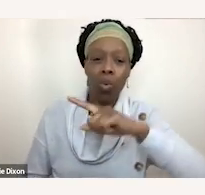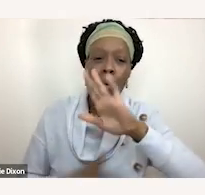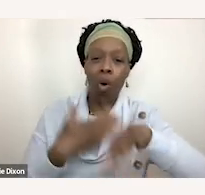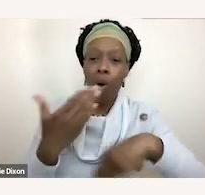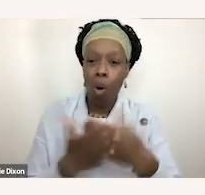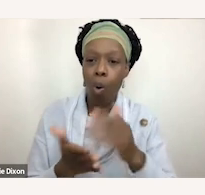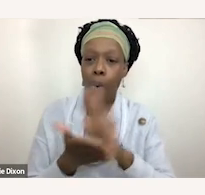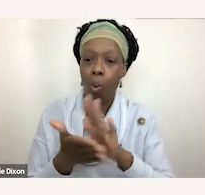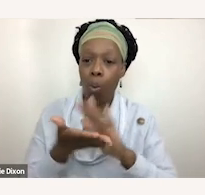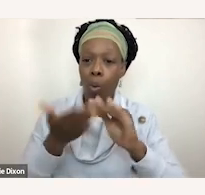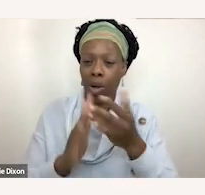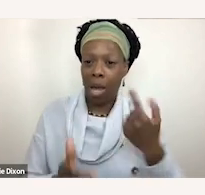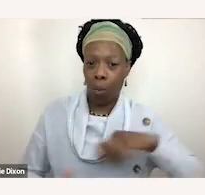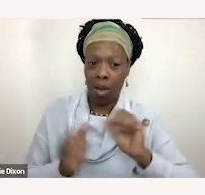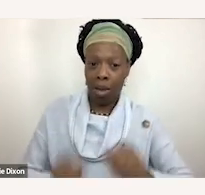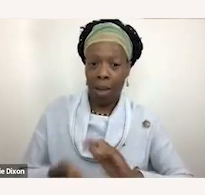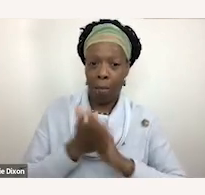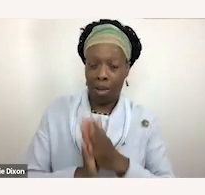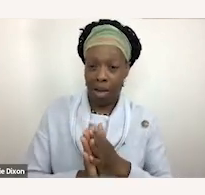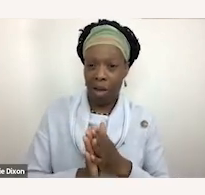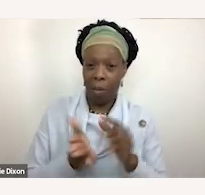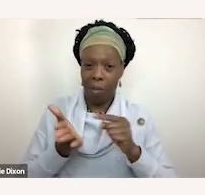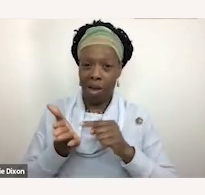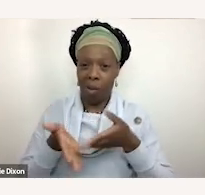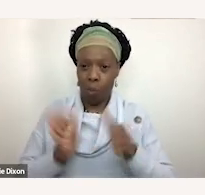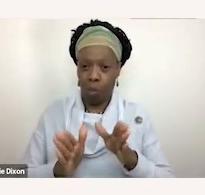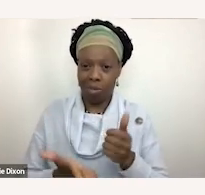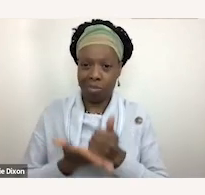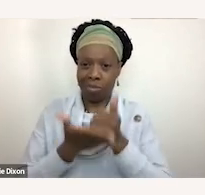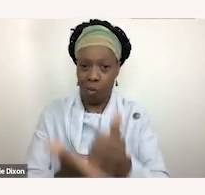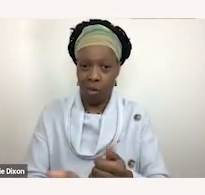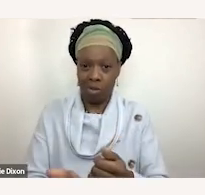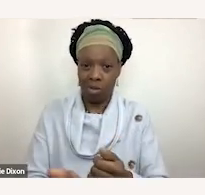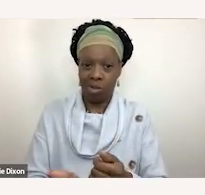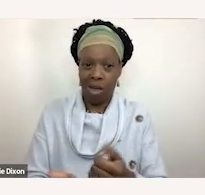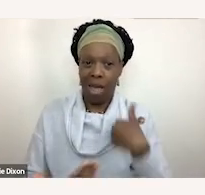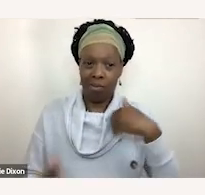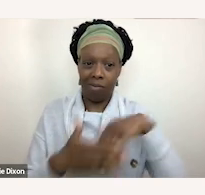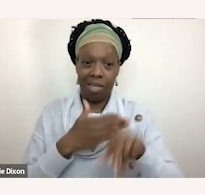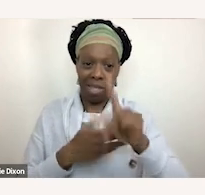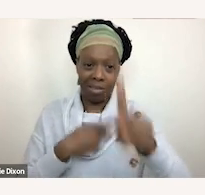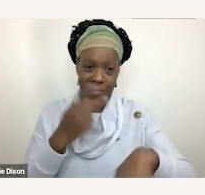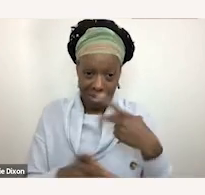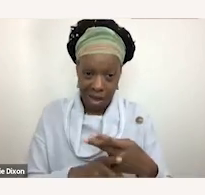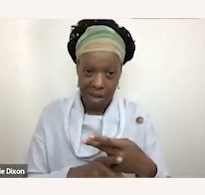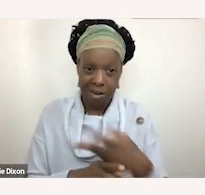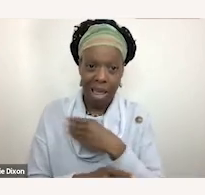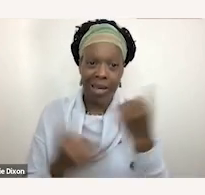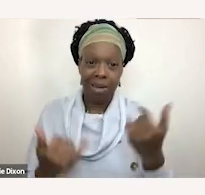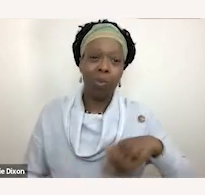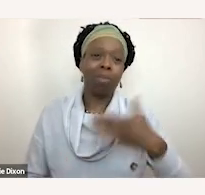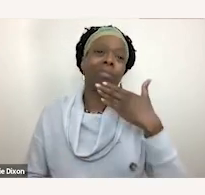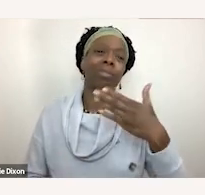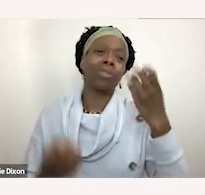for these resources as well so we thank y'all so much for your time here this